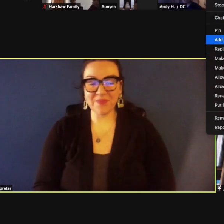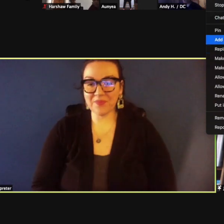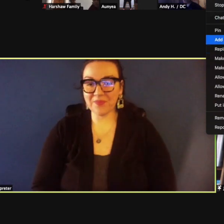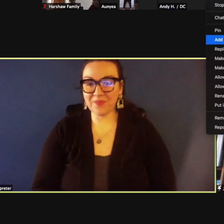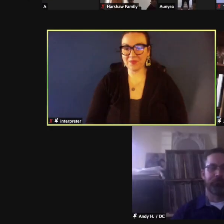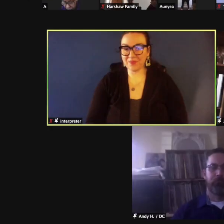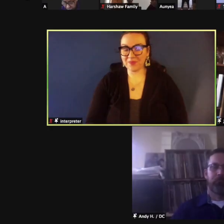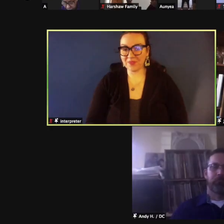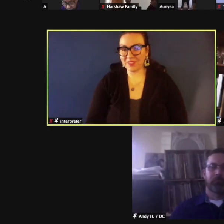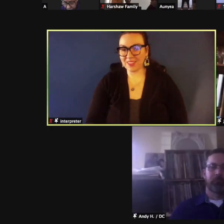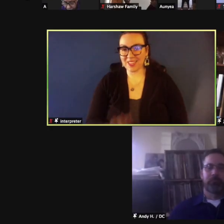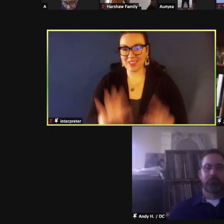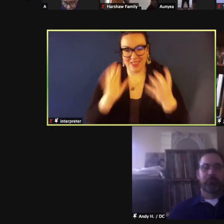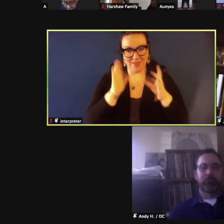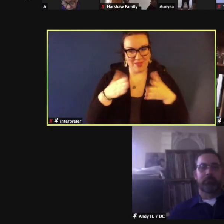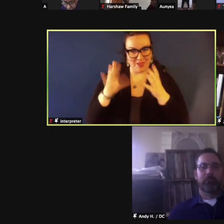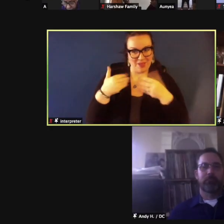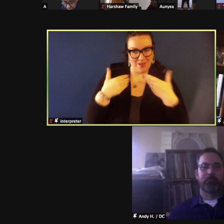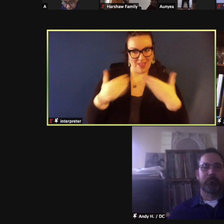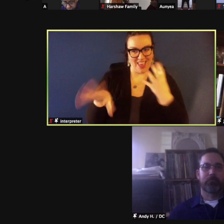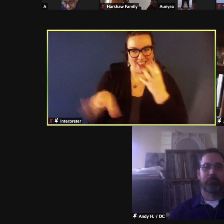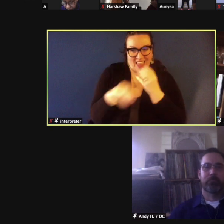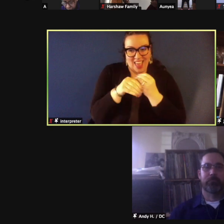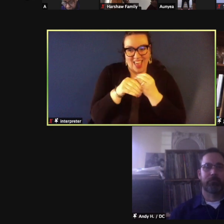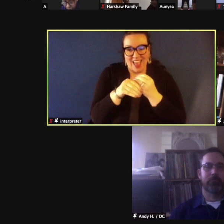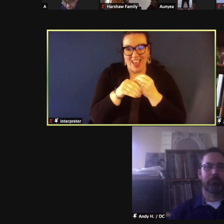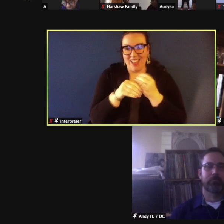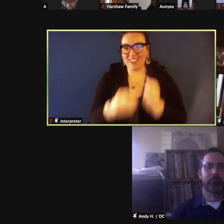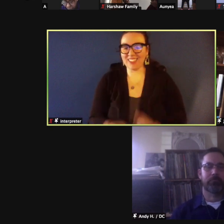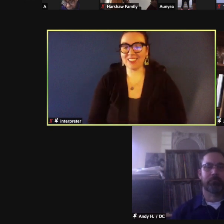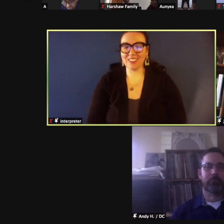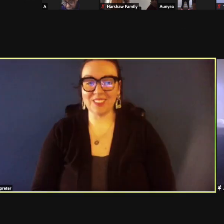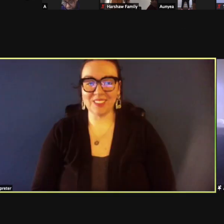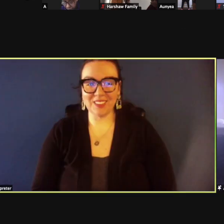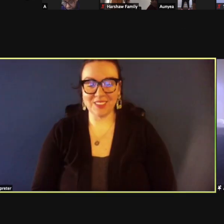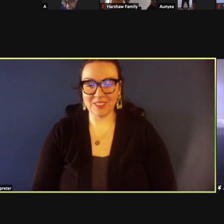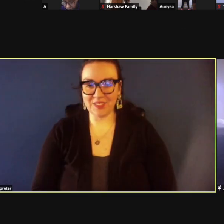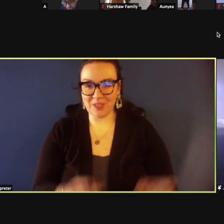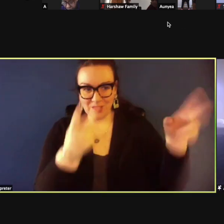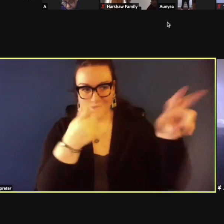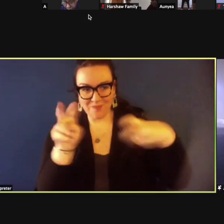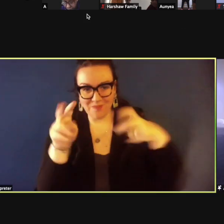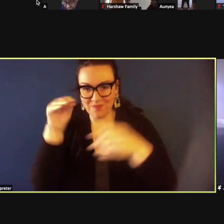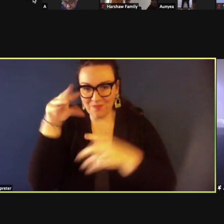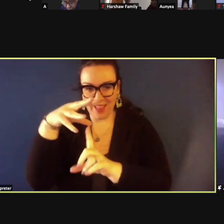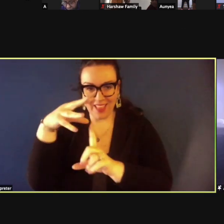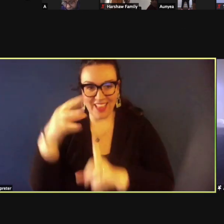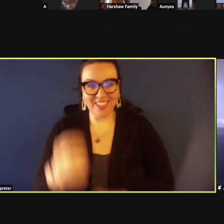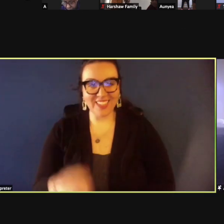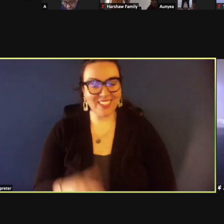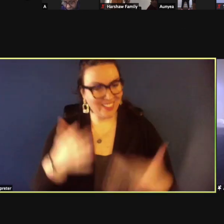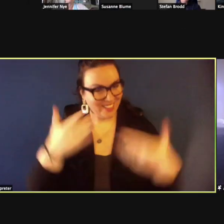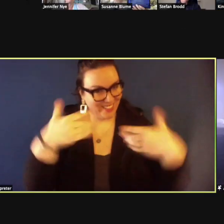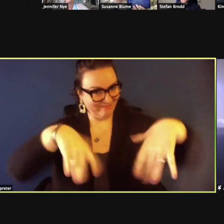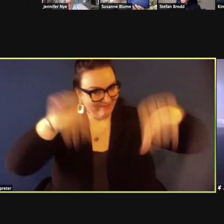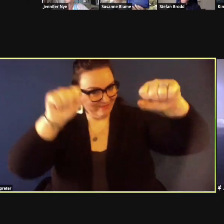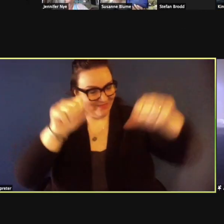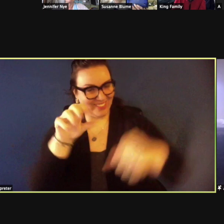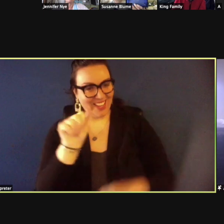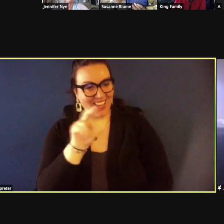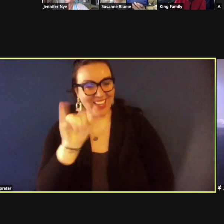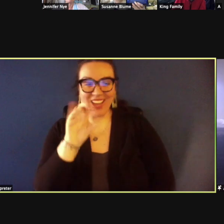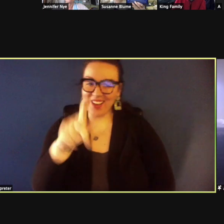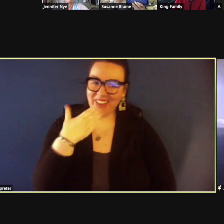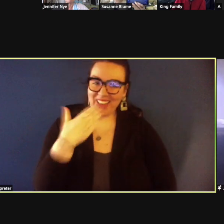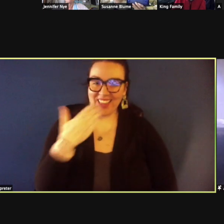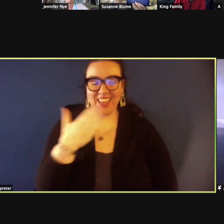add him and i'll remove myself and take it away andy all right thank